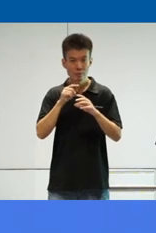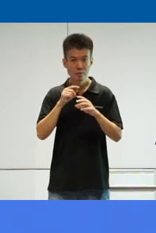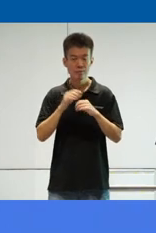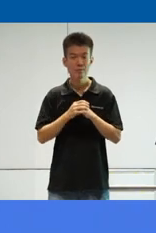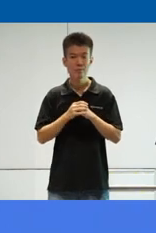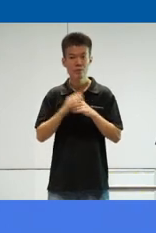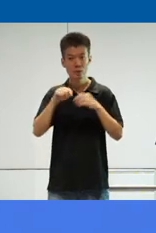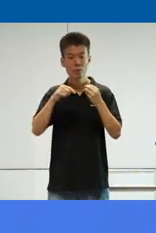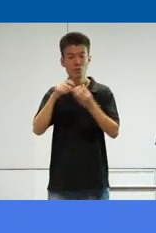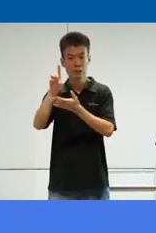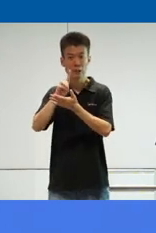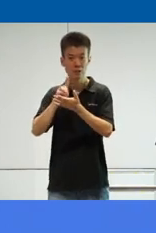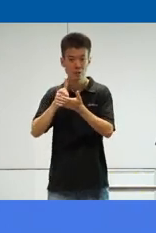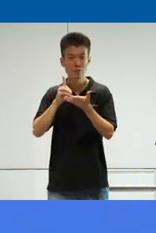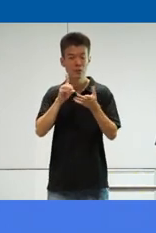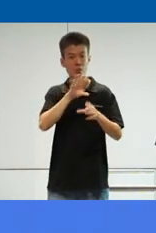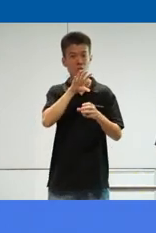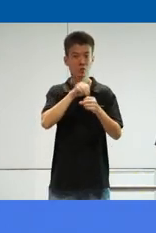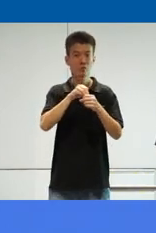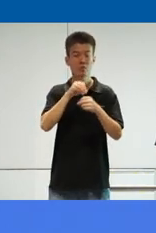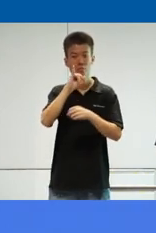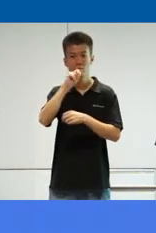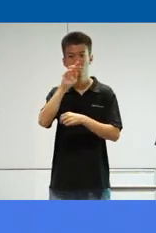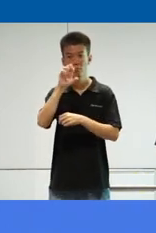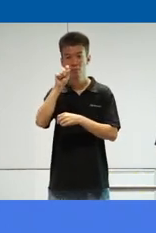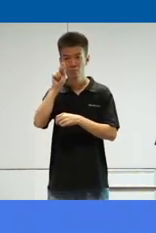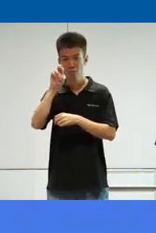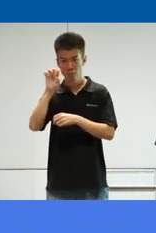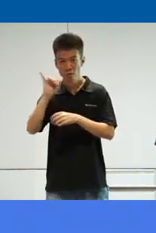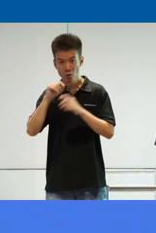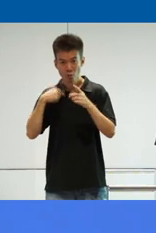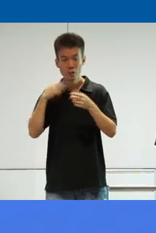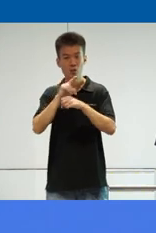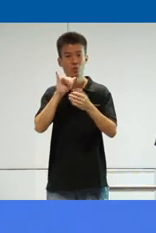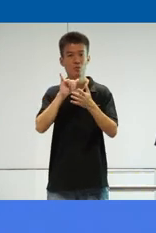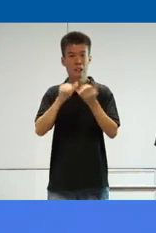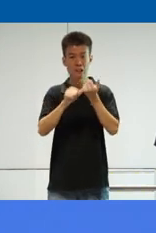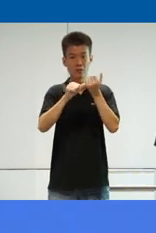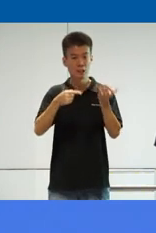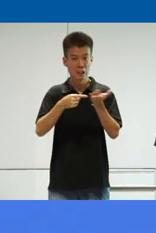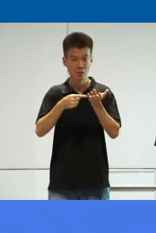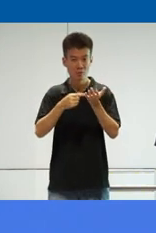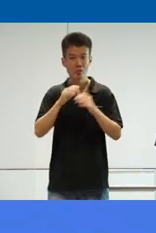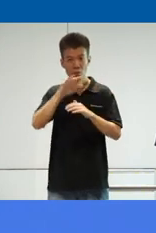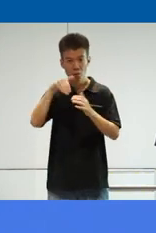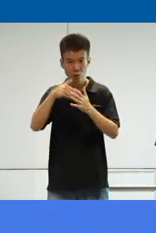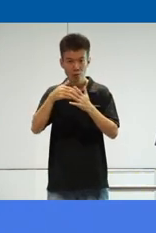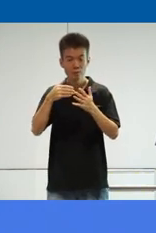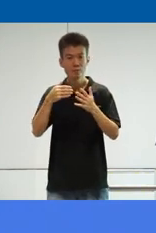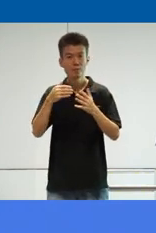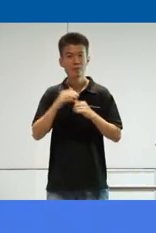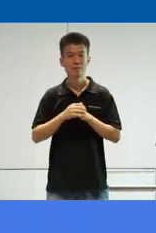designing inclusive infrastructure, and especially when we use assistive technologies, right? All four of